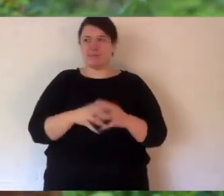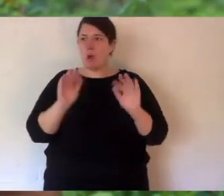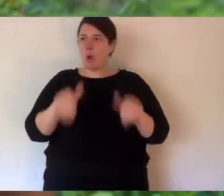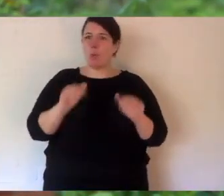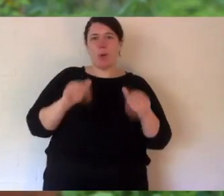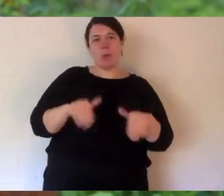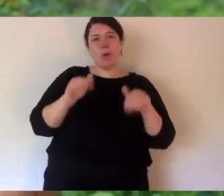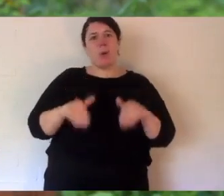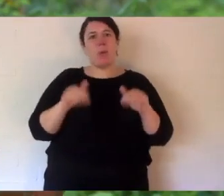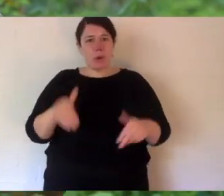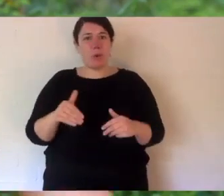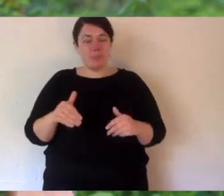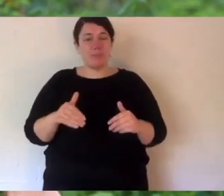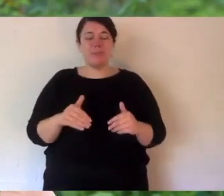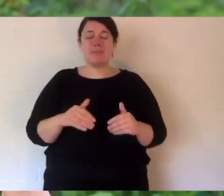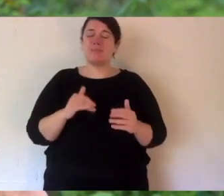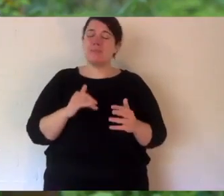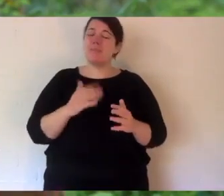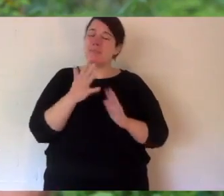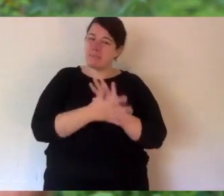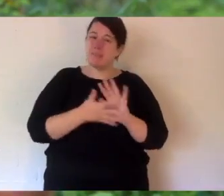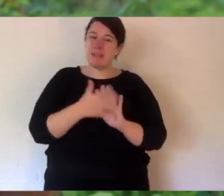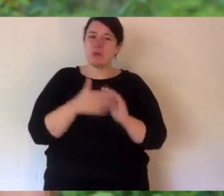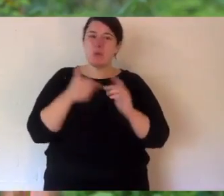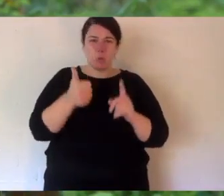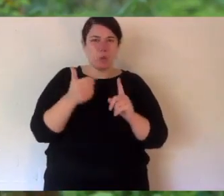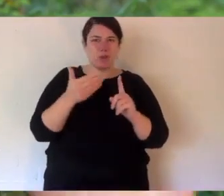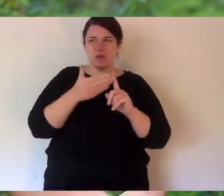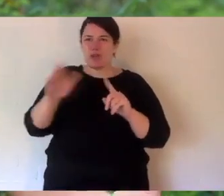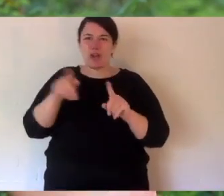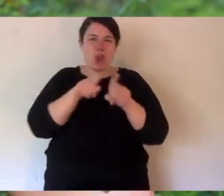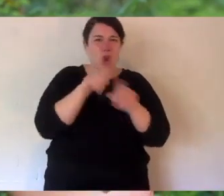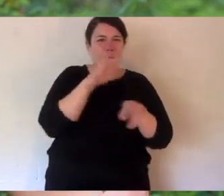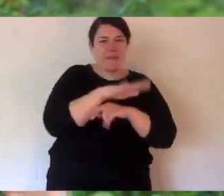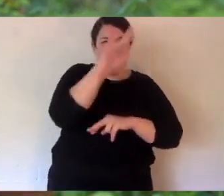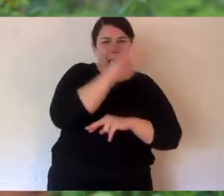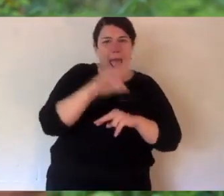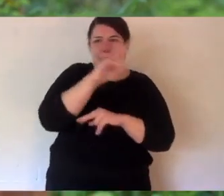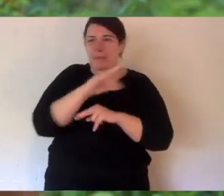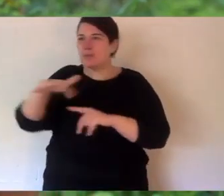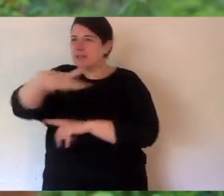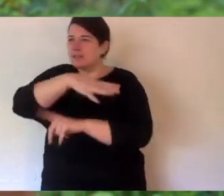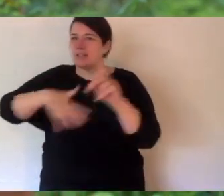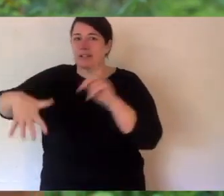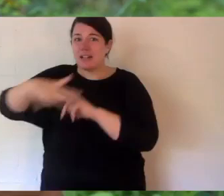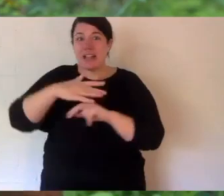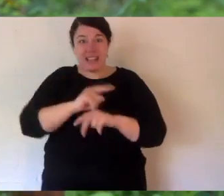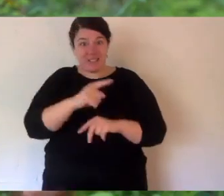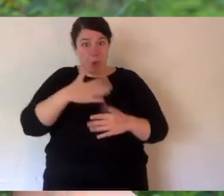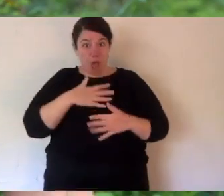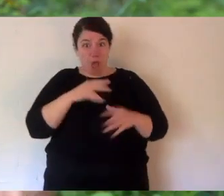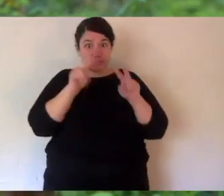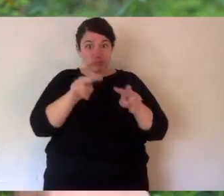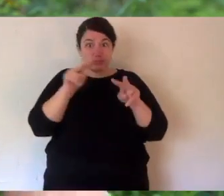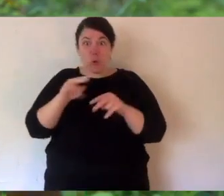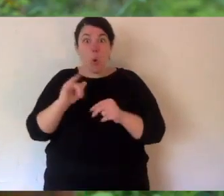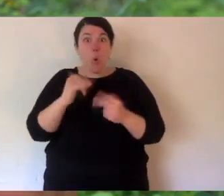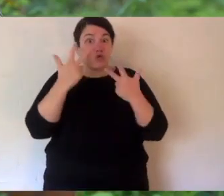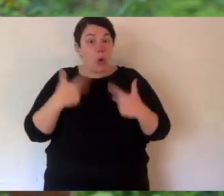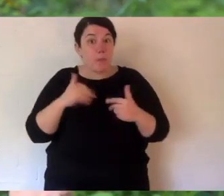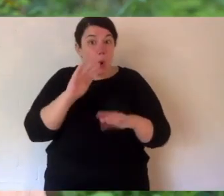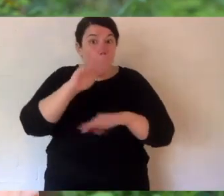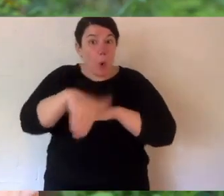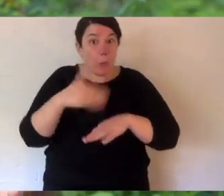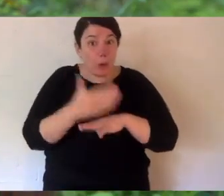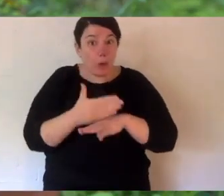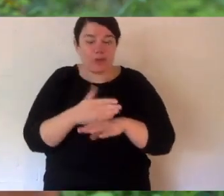at the moment like you probably do too. So this is a great distraction for us and hopefully you. If you like what you've seen or want to